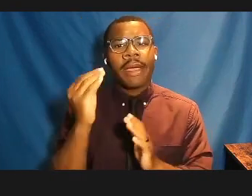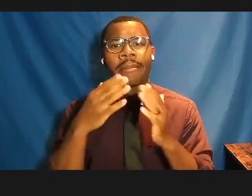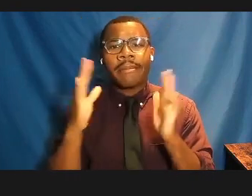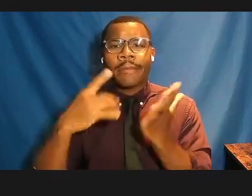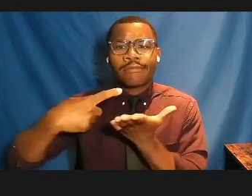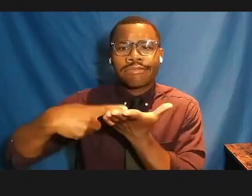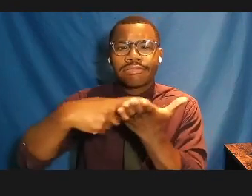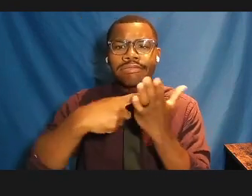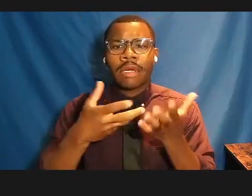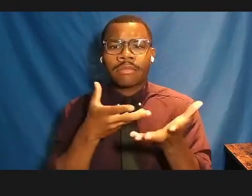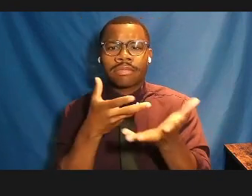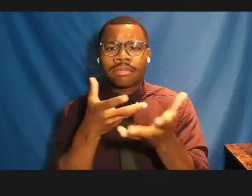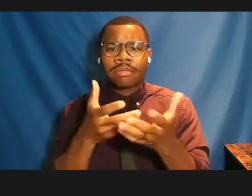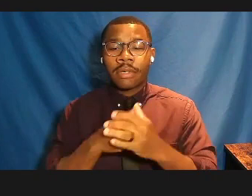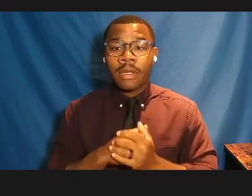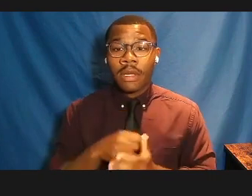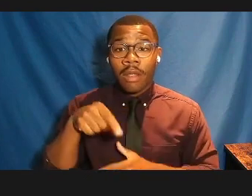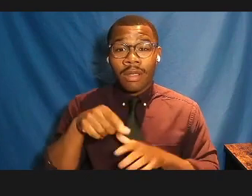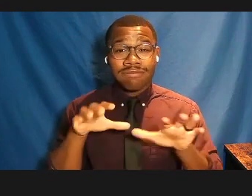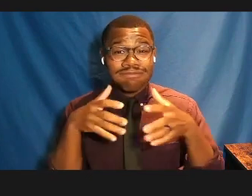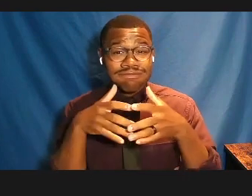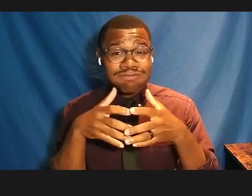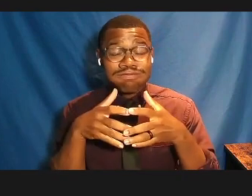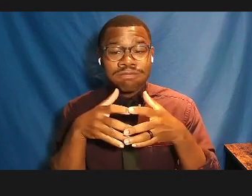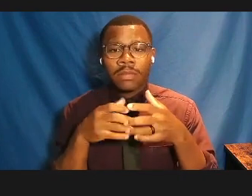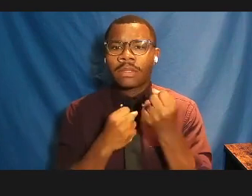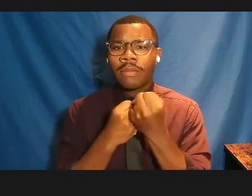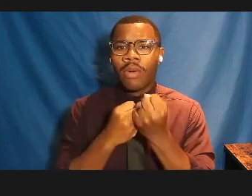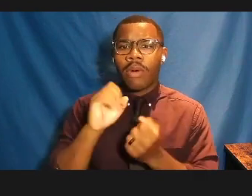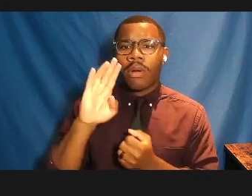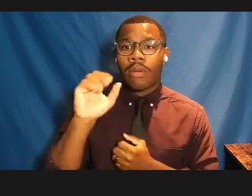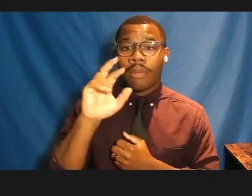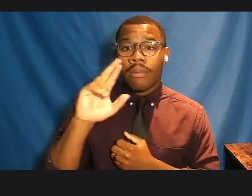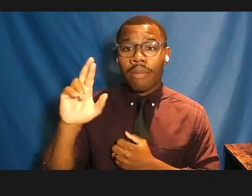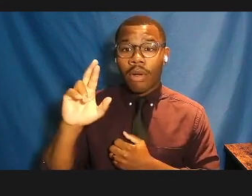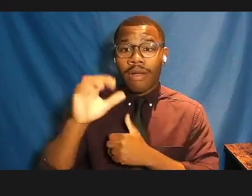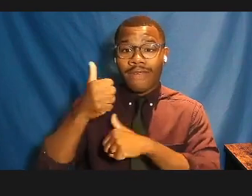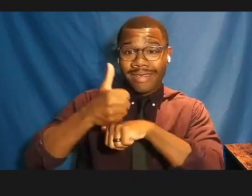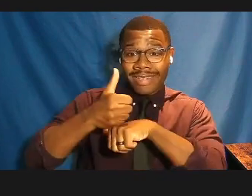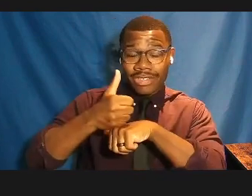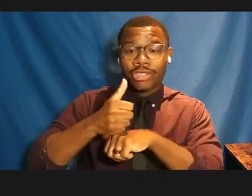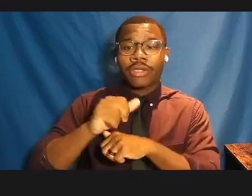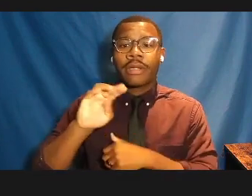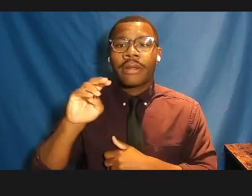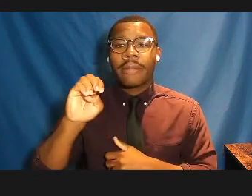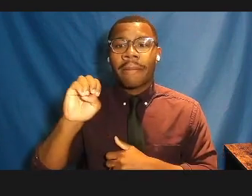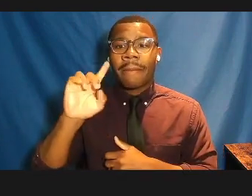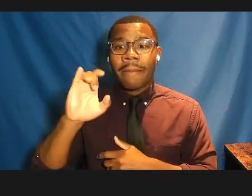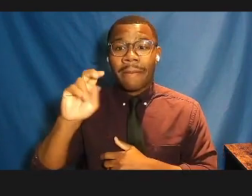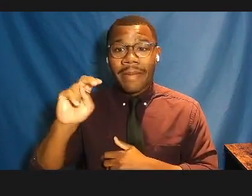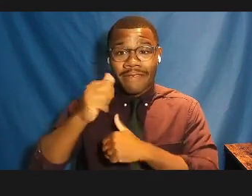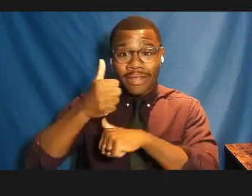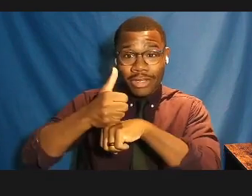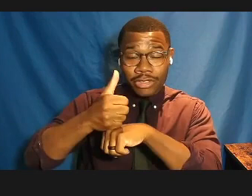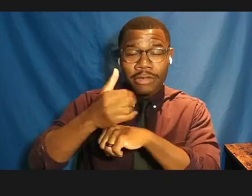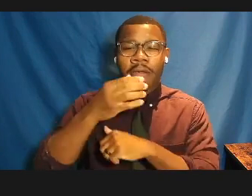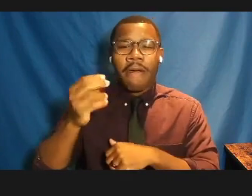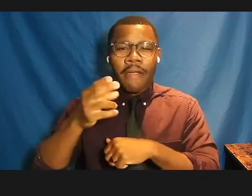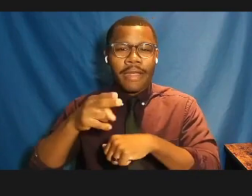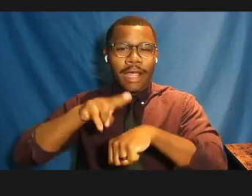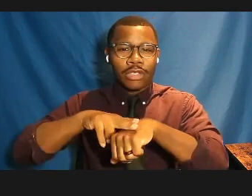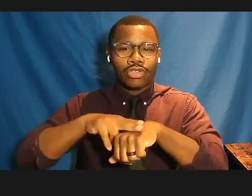This convening is supported by the Barr Foundation, the Mellon Foundation, and the National Endowment for the Arts. So shout out and thanks to those partners.